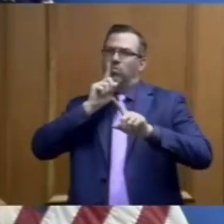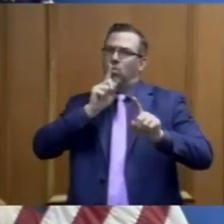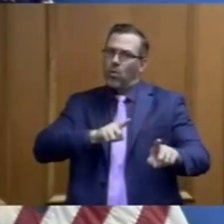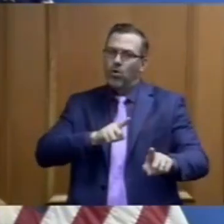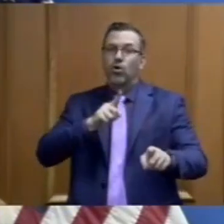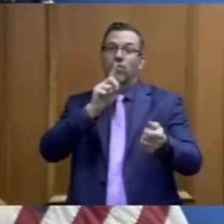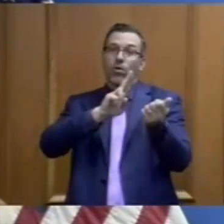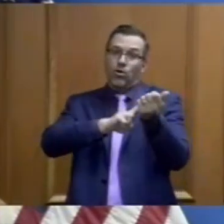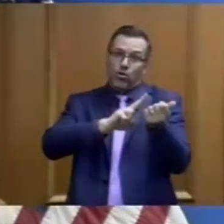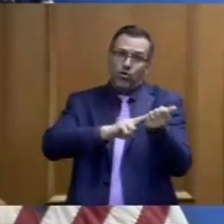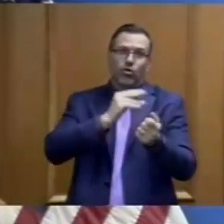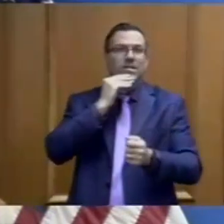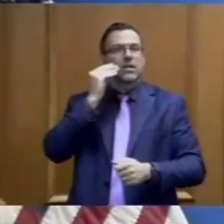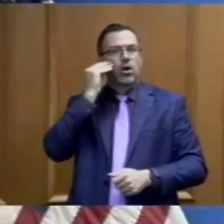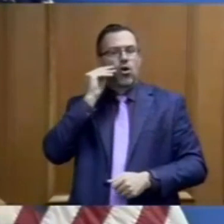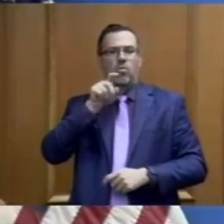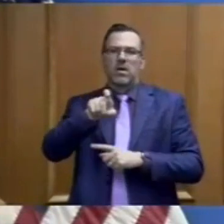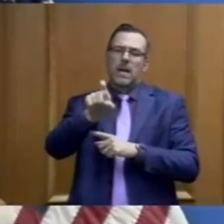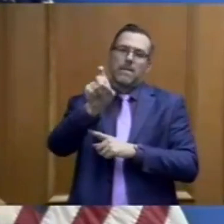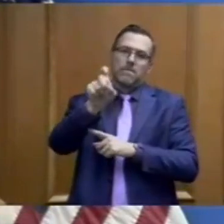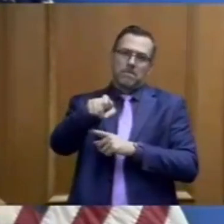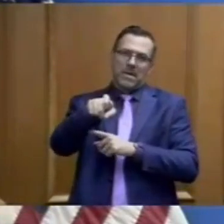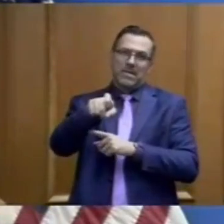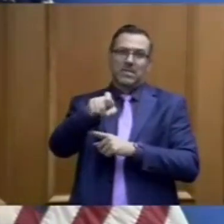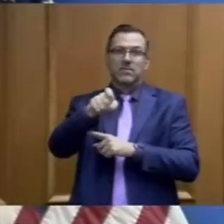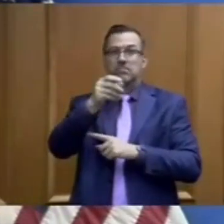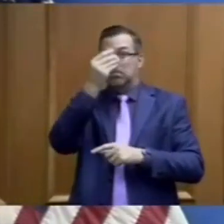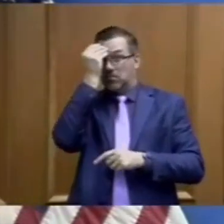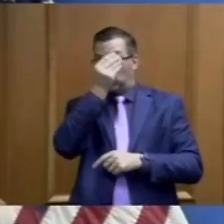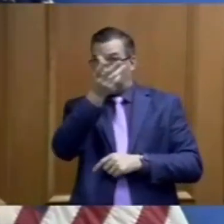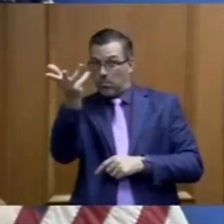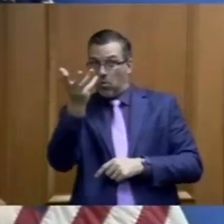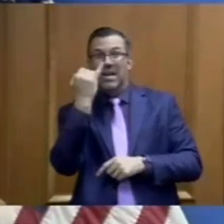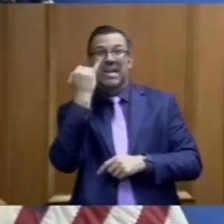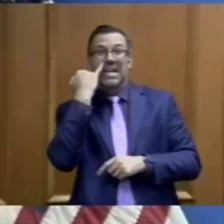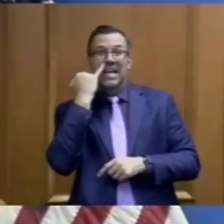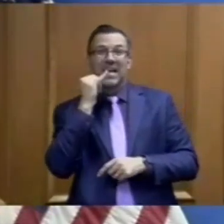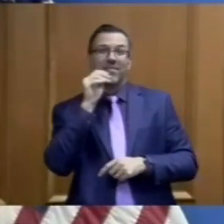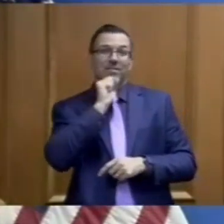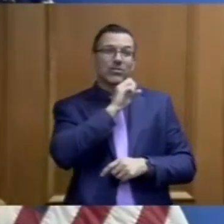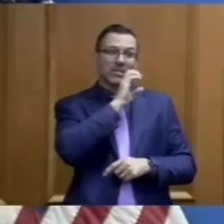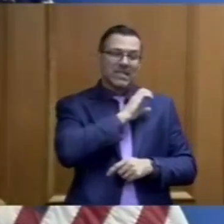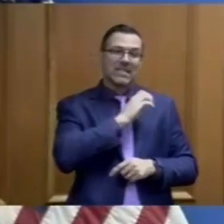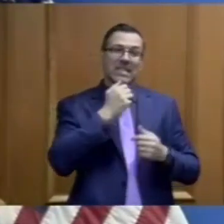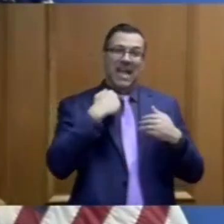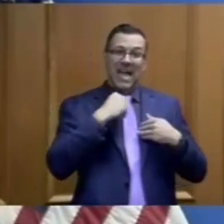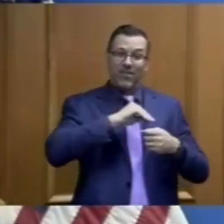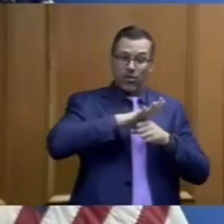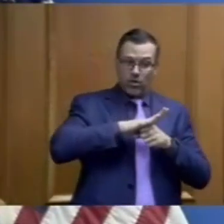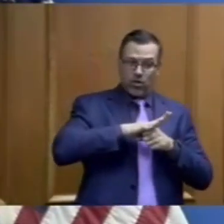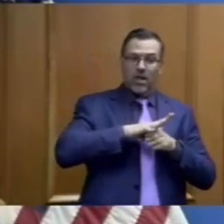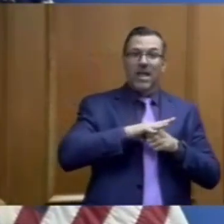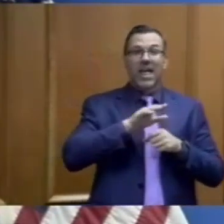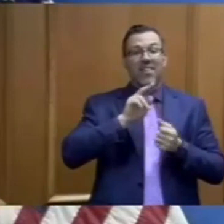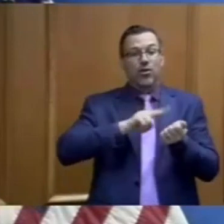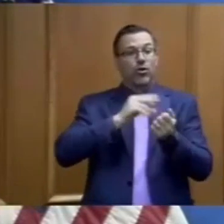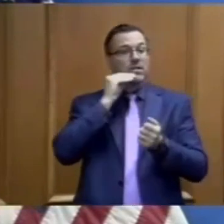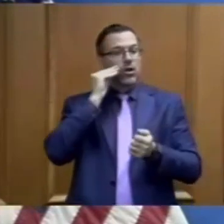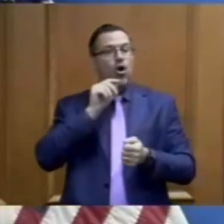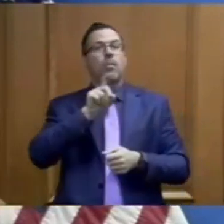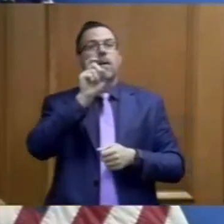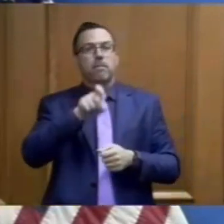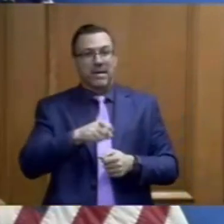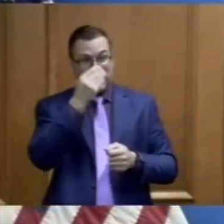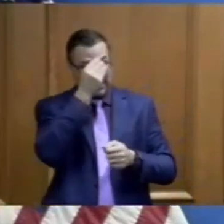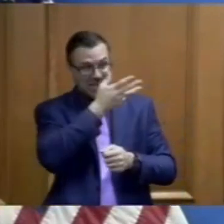to be required to report a positive case in their facility to residents and families. We see that as a very good thing